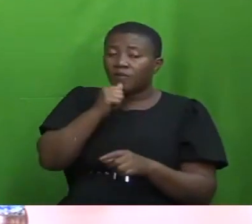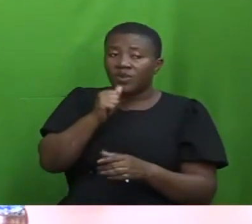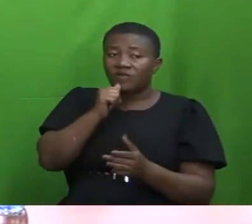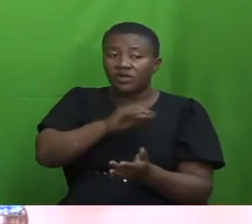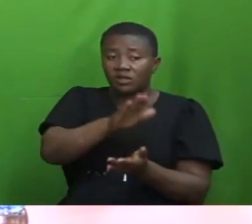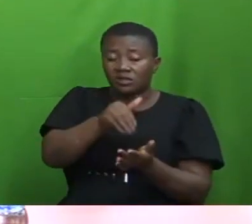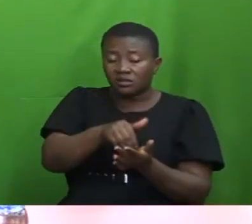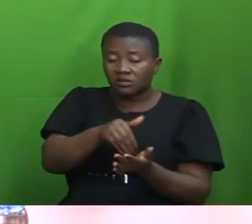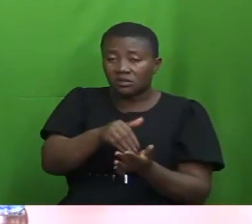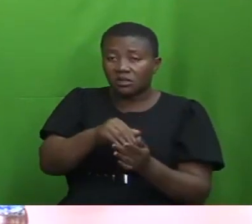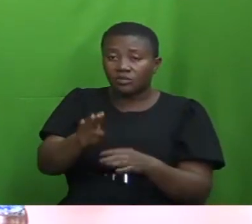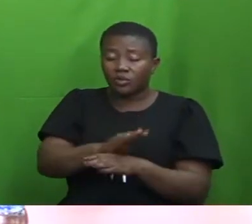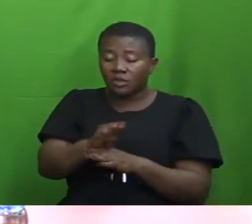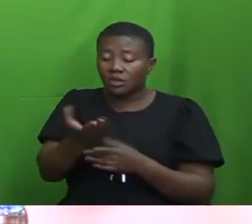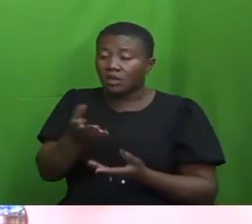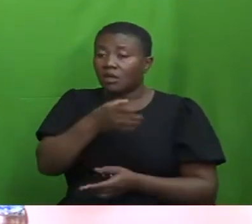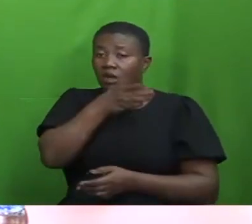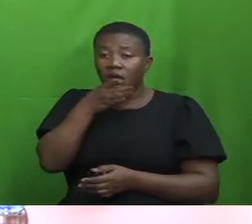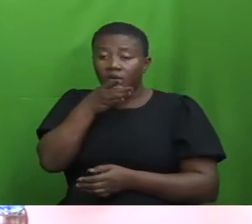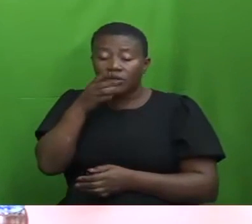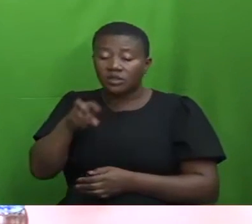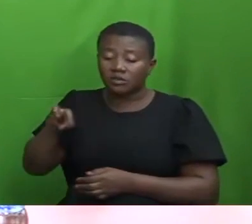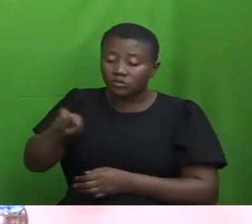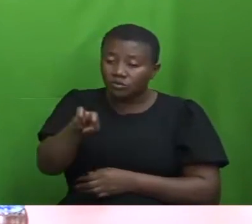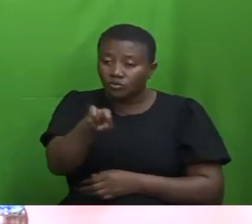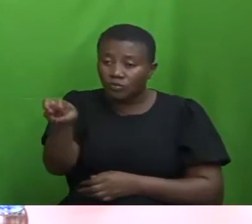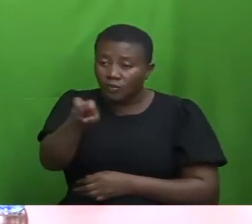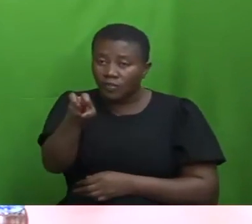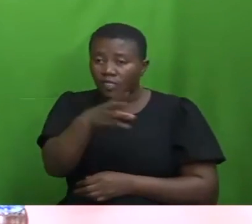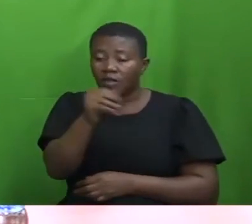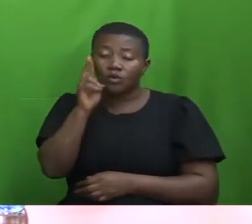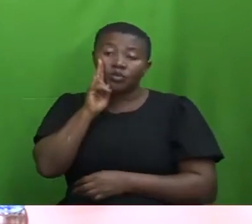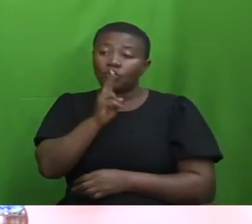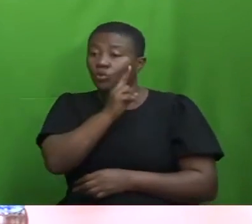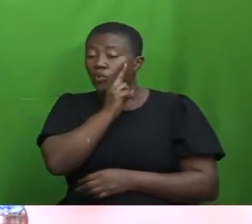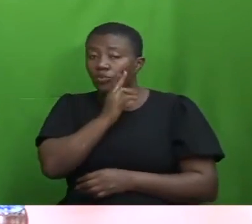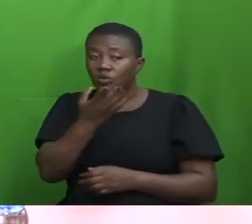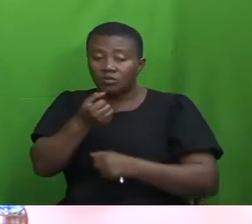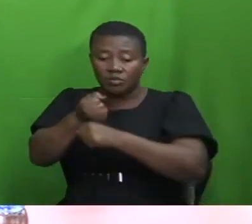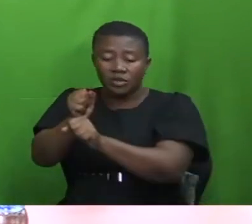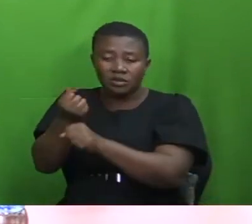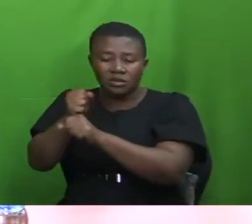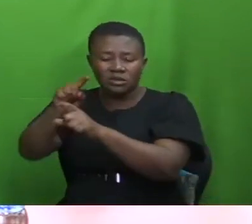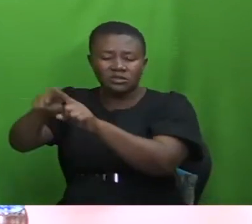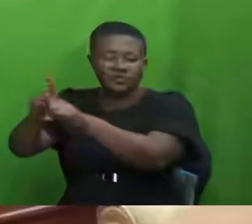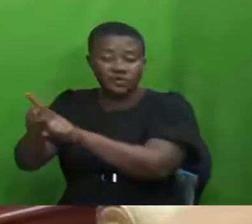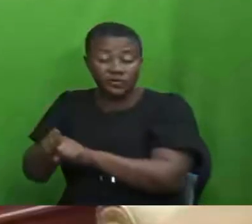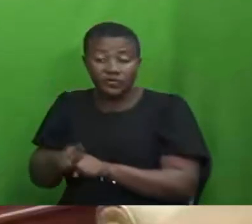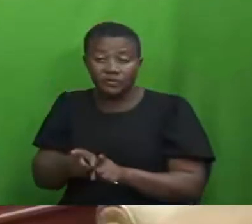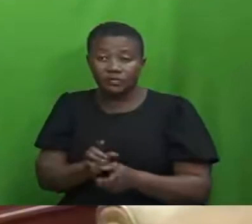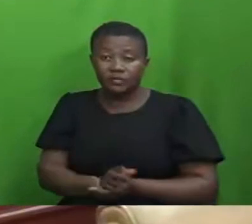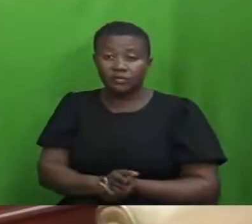including agriculture, tourism, hotels, manufacturing, etc. Mr. Speaker,